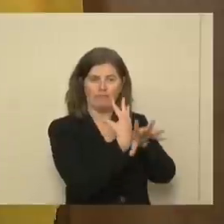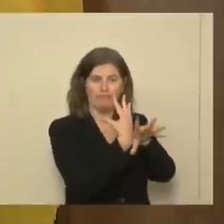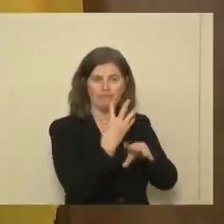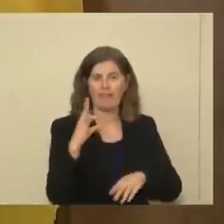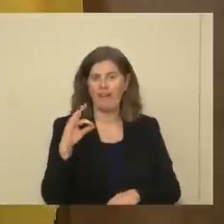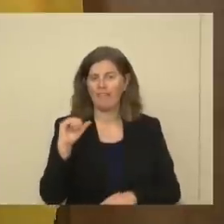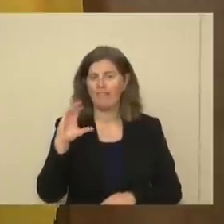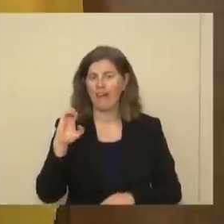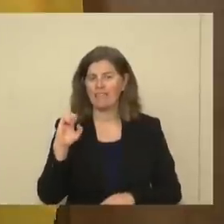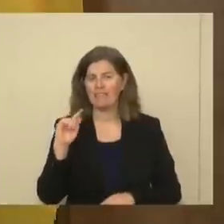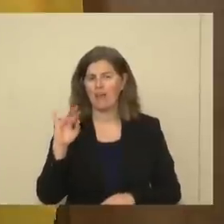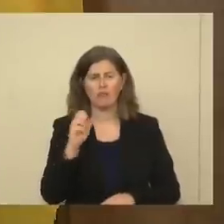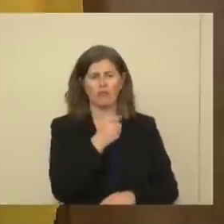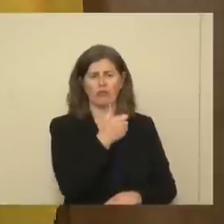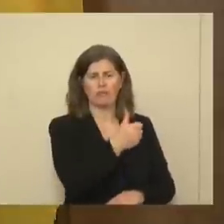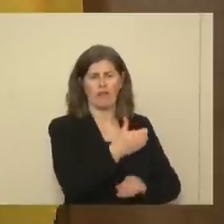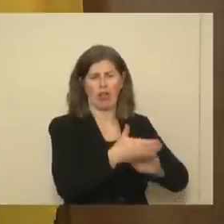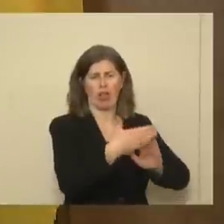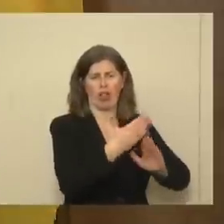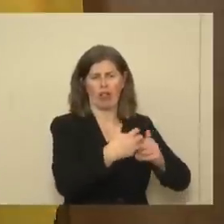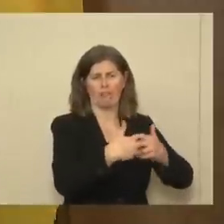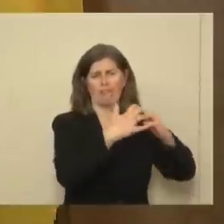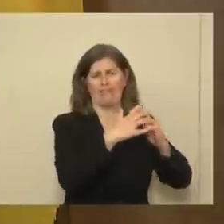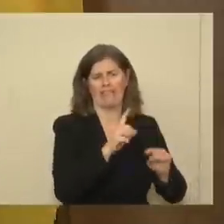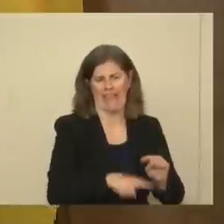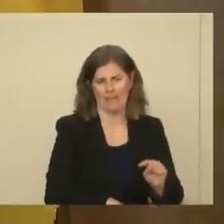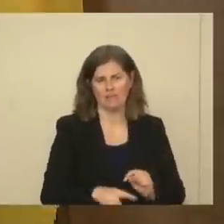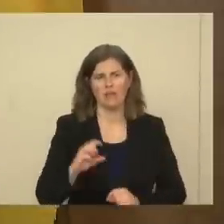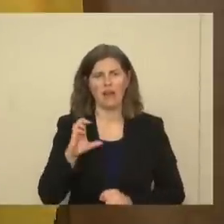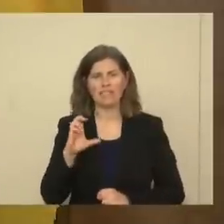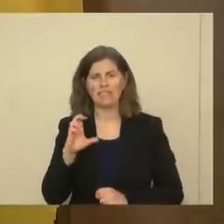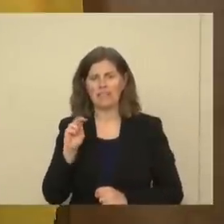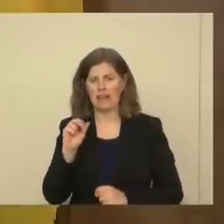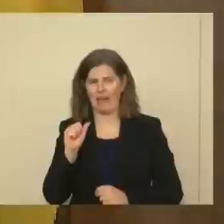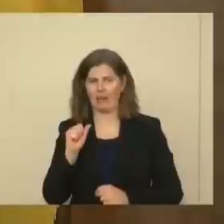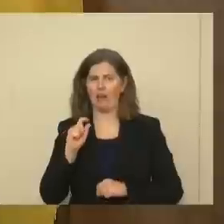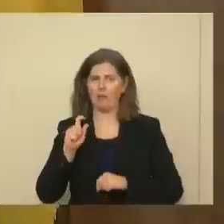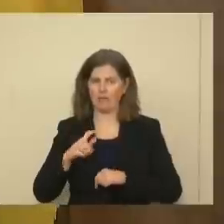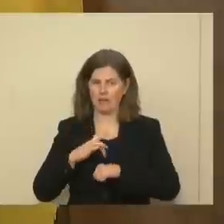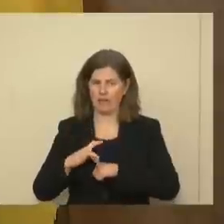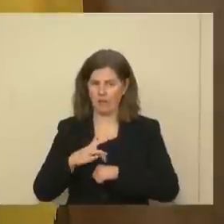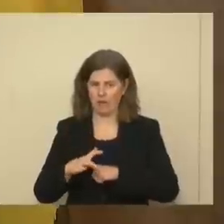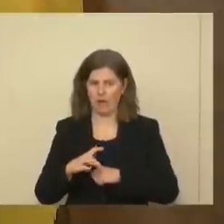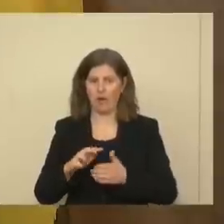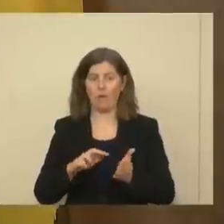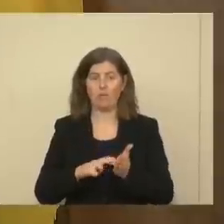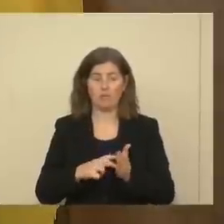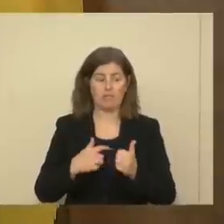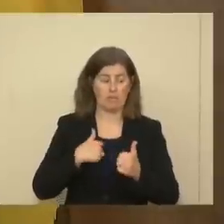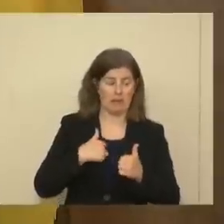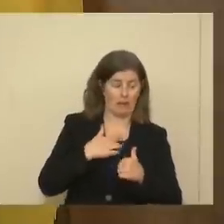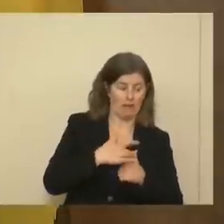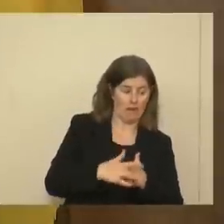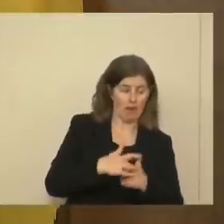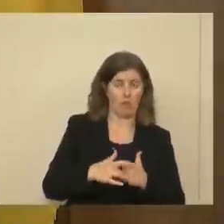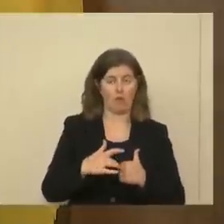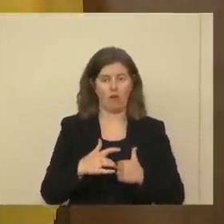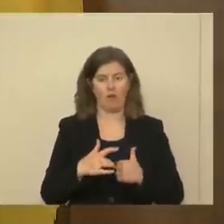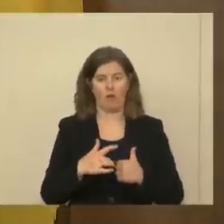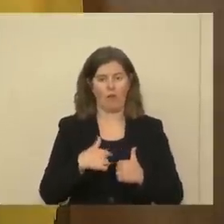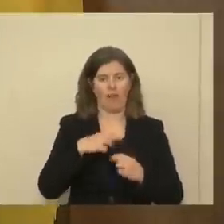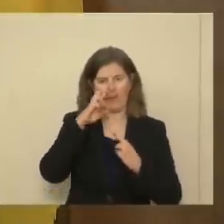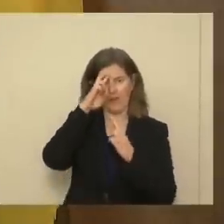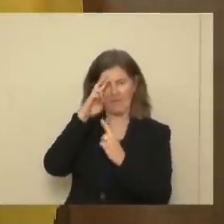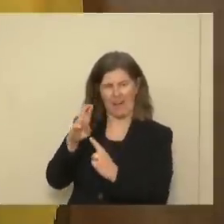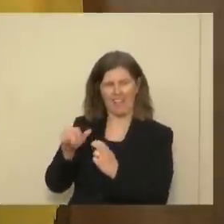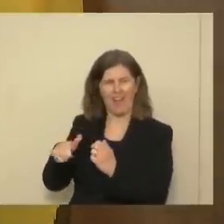She can't do it by herself. A CNA has to be available, which means I have to be, and so does my mom, respectful of the other